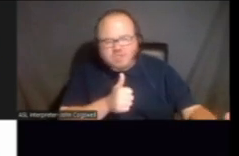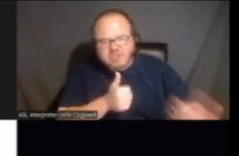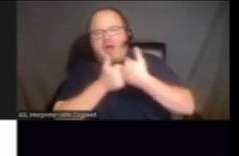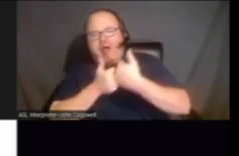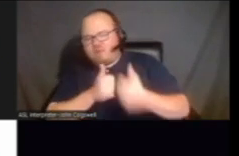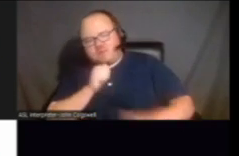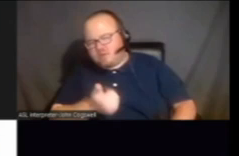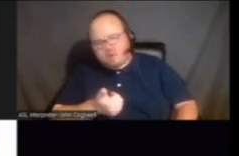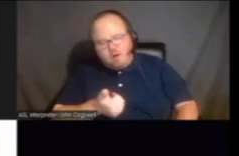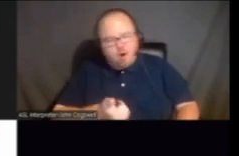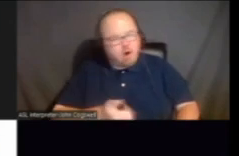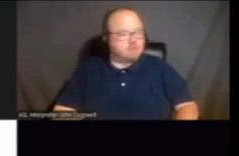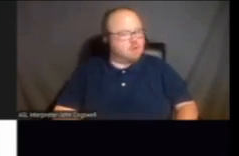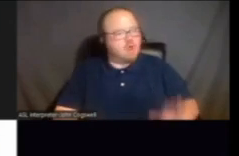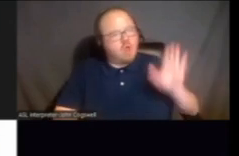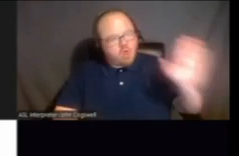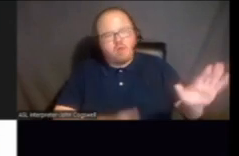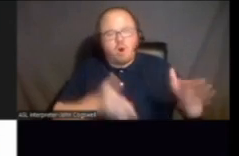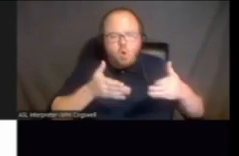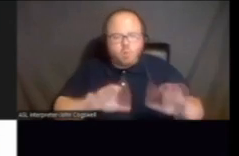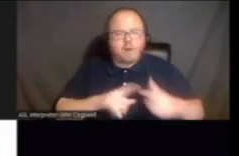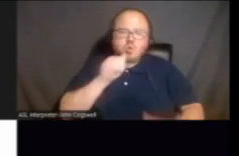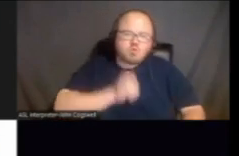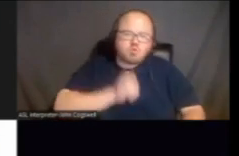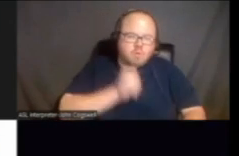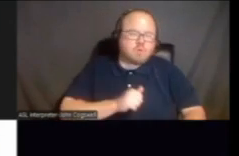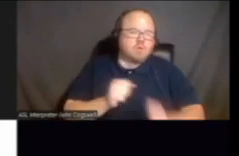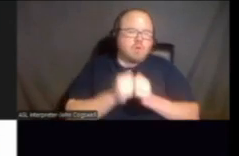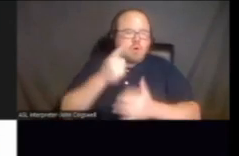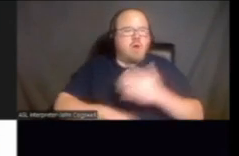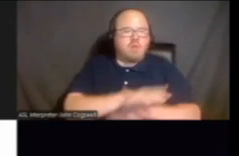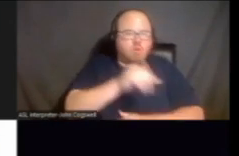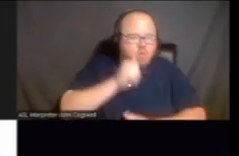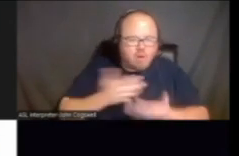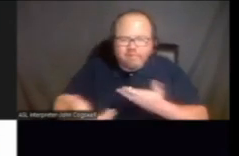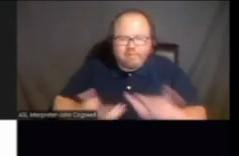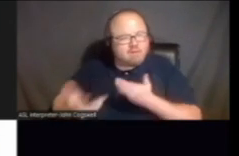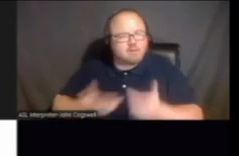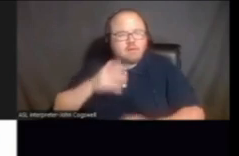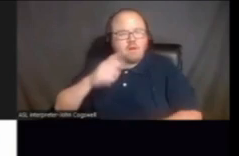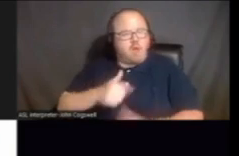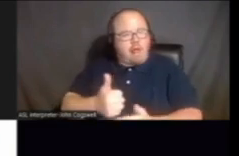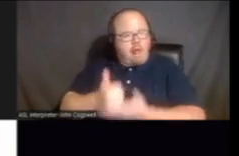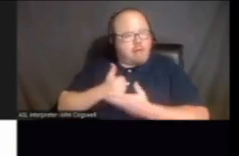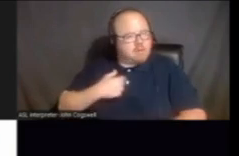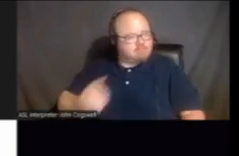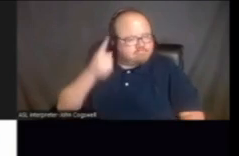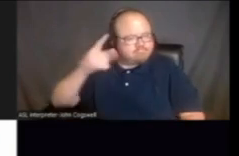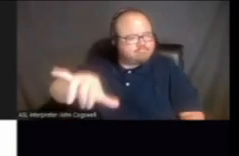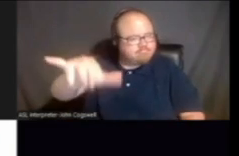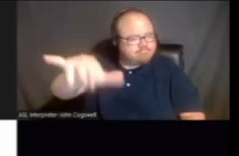it's, it's, they're coping with what they're coping with. And, and it really helped me understand, you know, sometimes